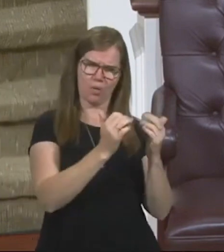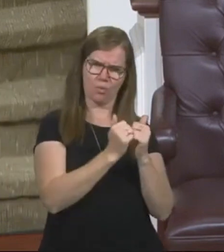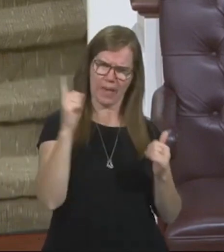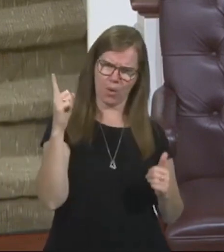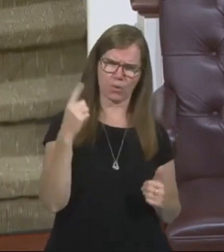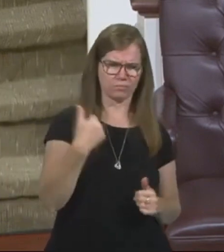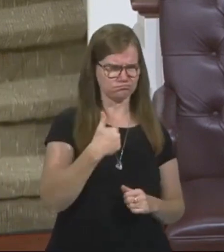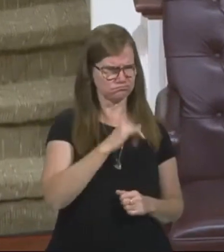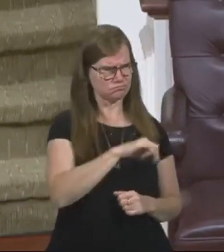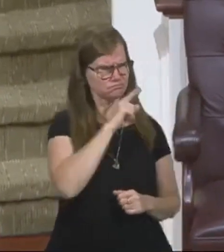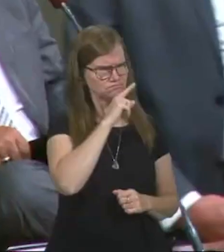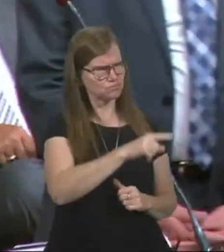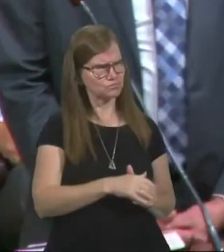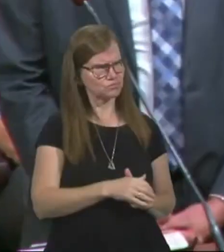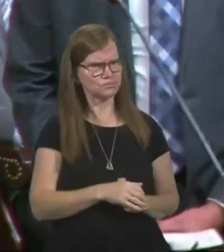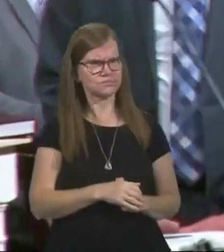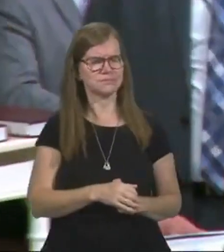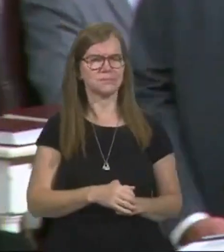true.